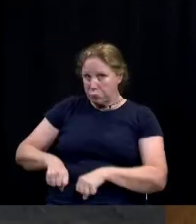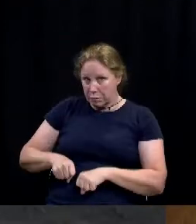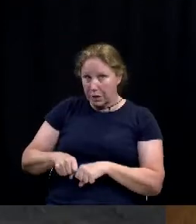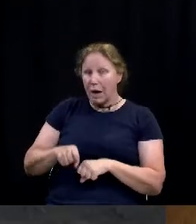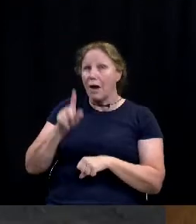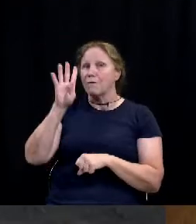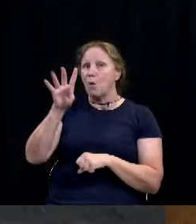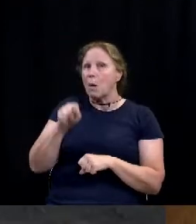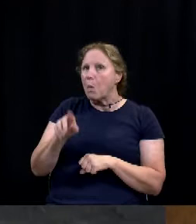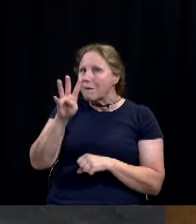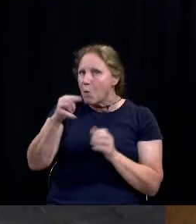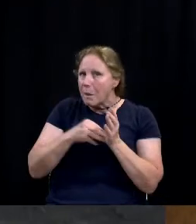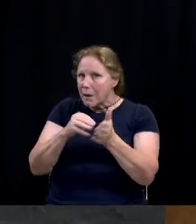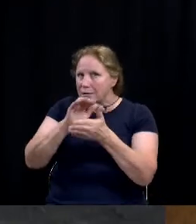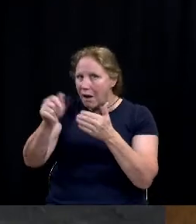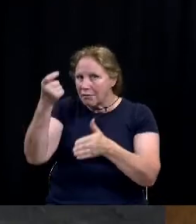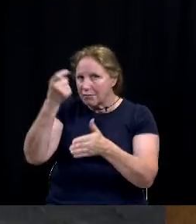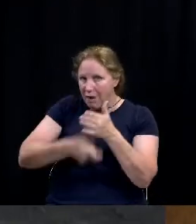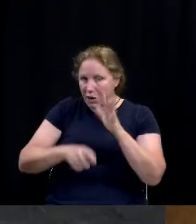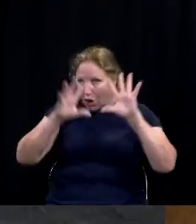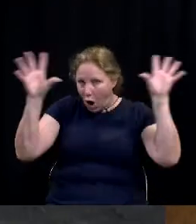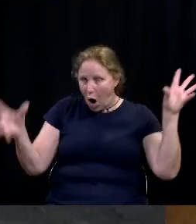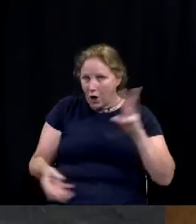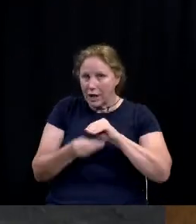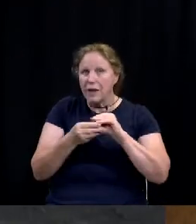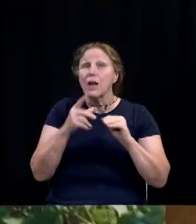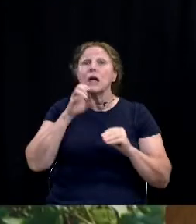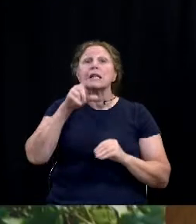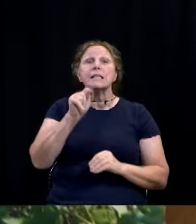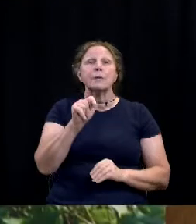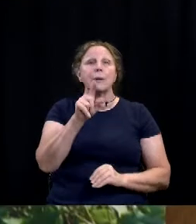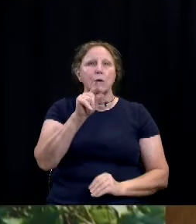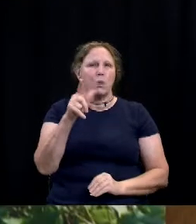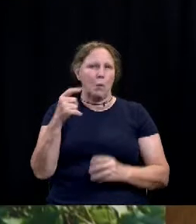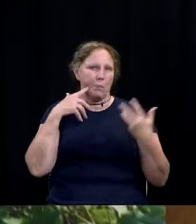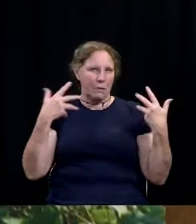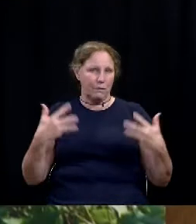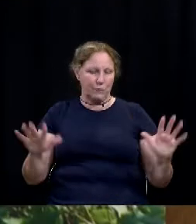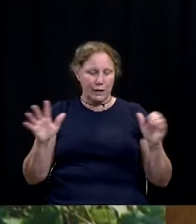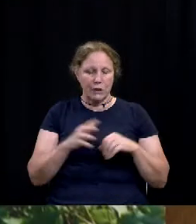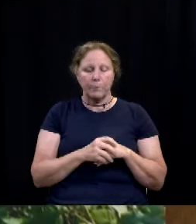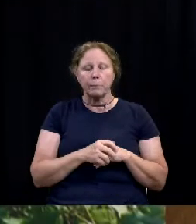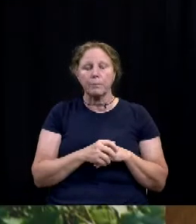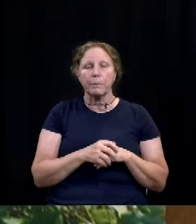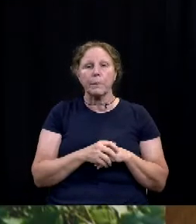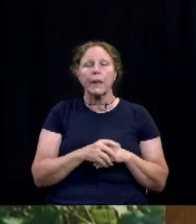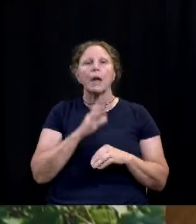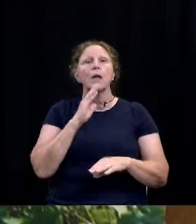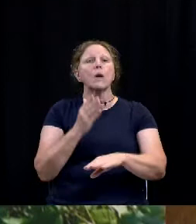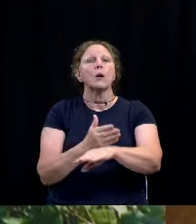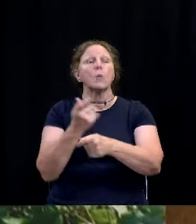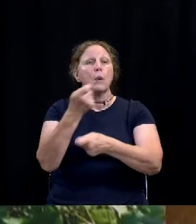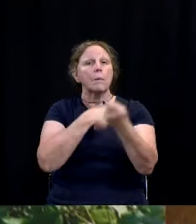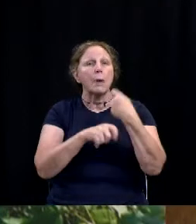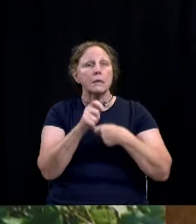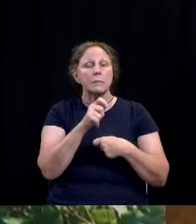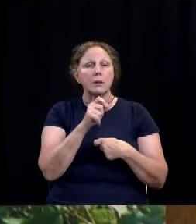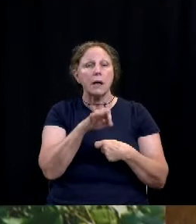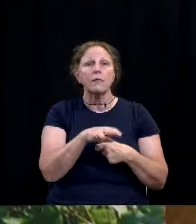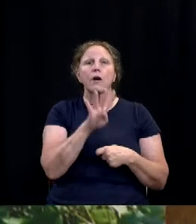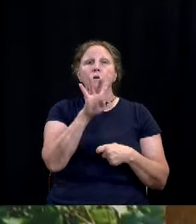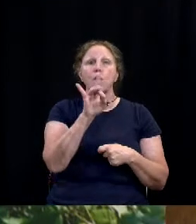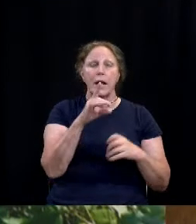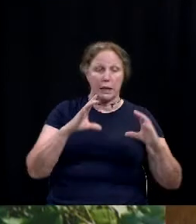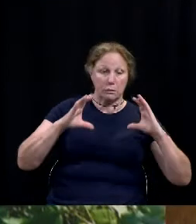million project, expected to wrap up in September of 2021. And the rehab and replacement of a vital 48-inch